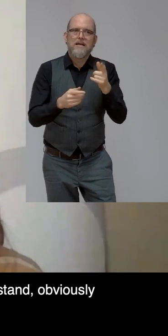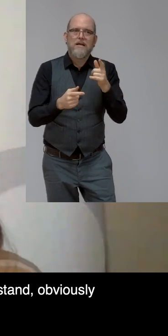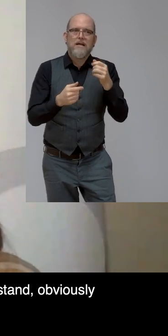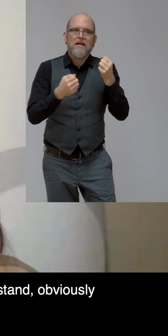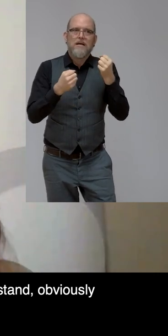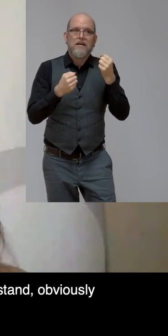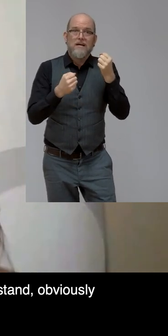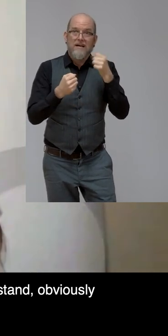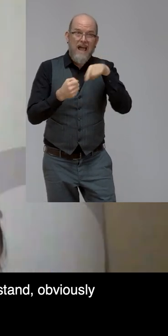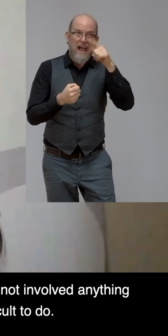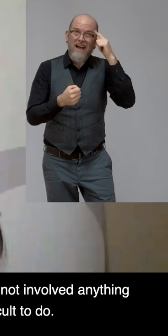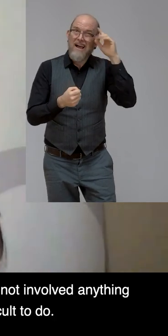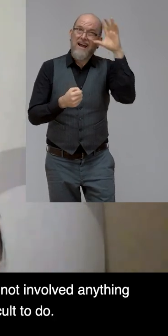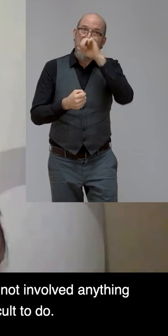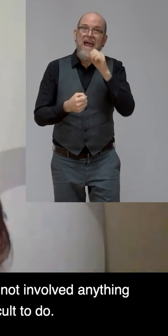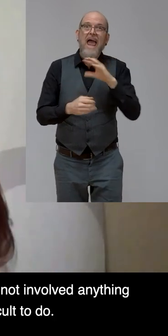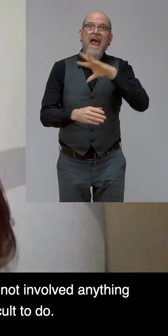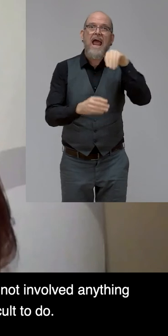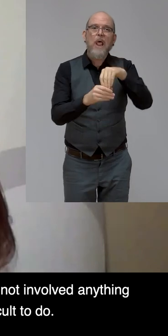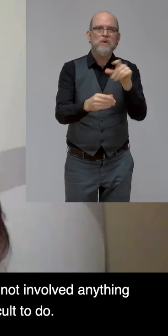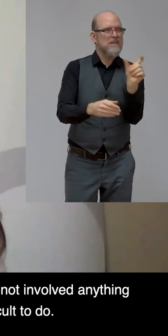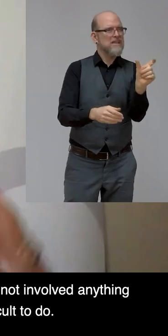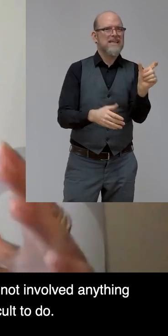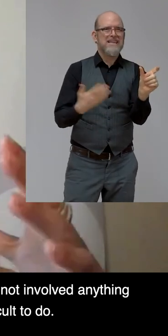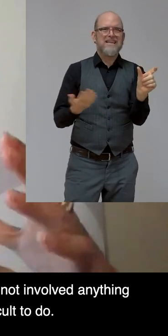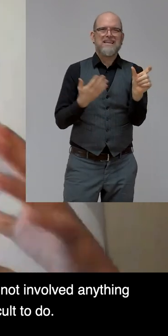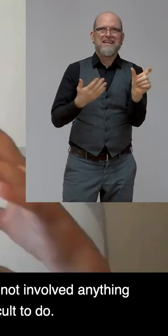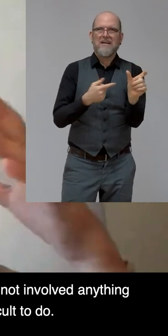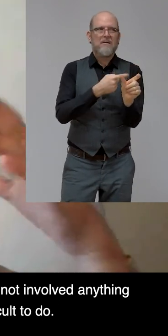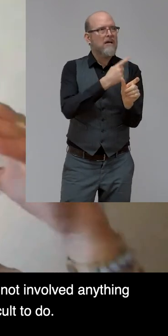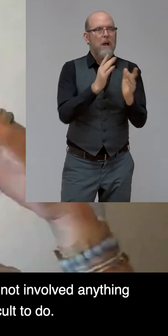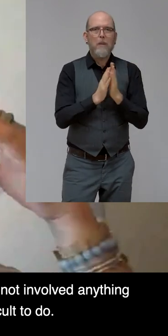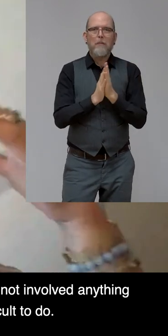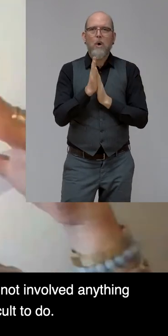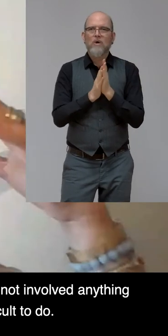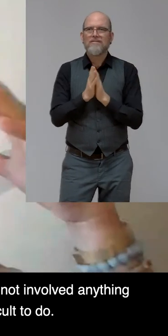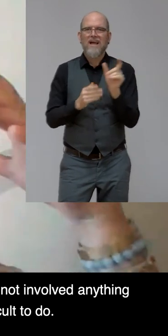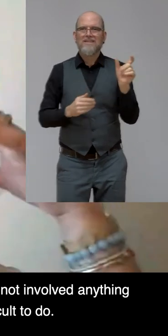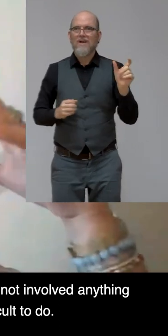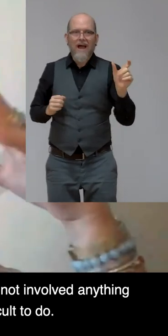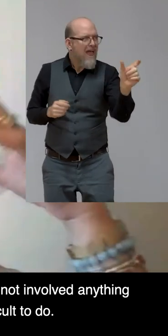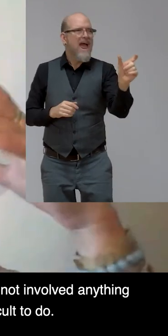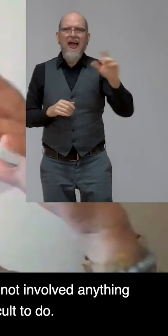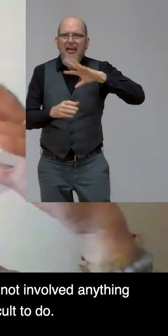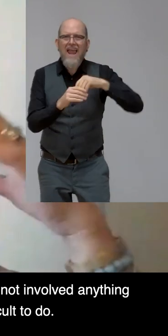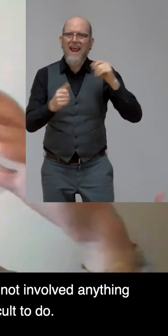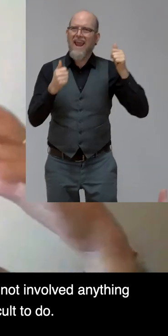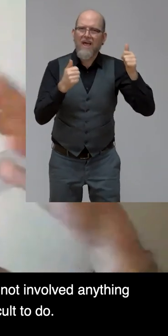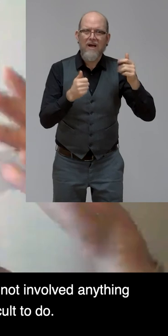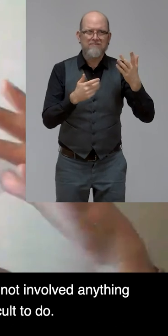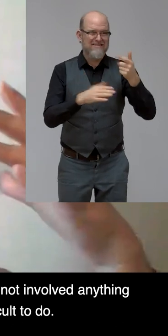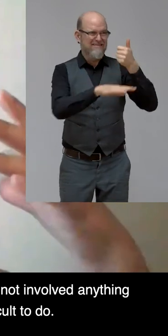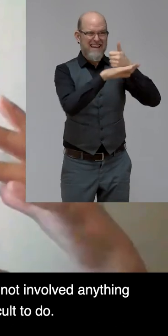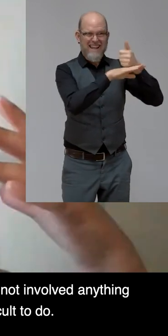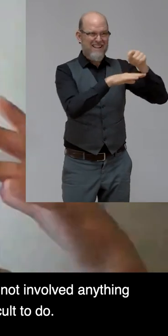everyone. So what we have found that if the management that top high management is not